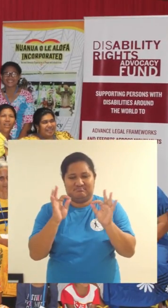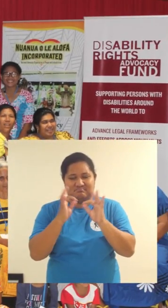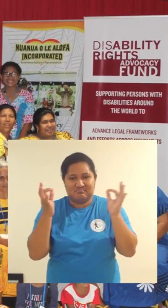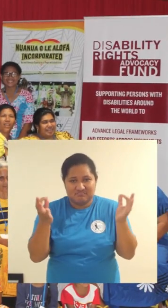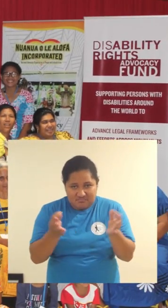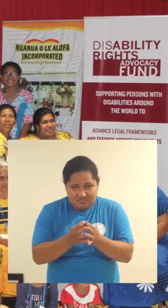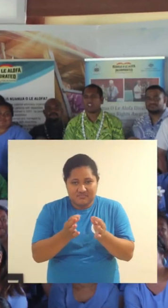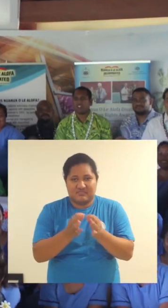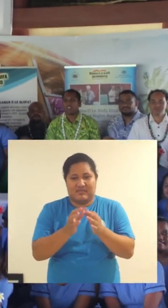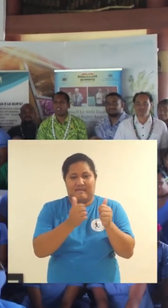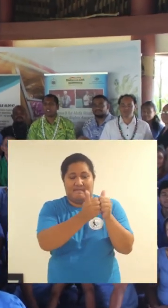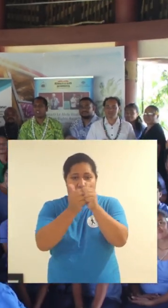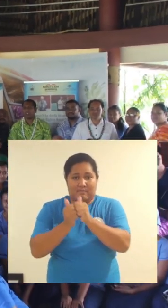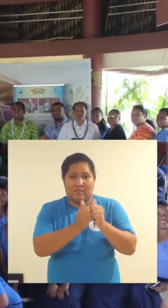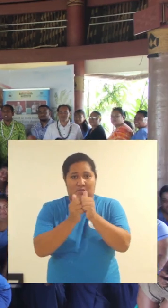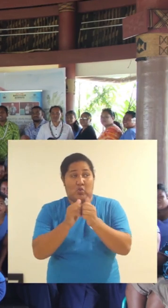work.